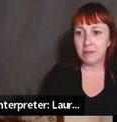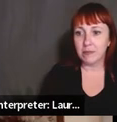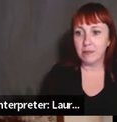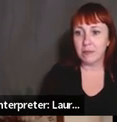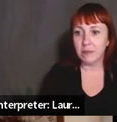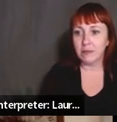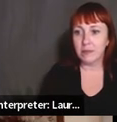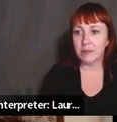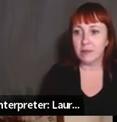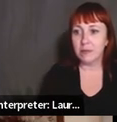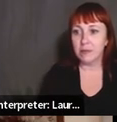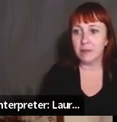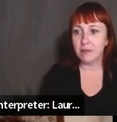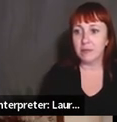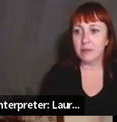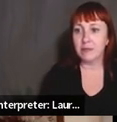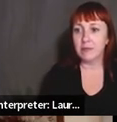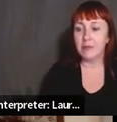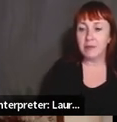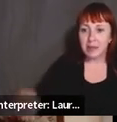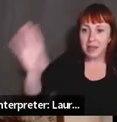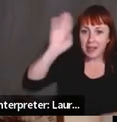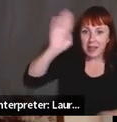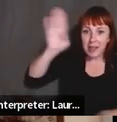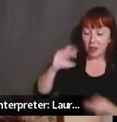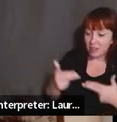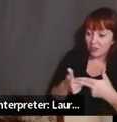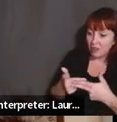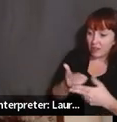Hi, um, can I share a slide too?